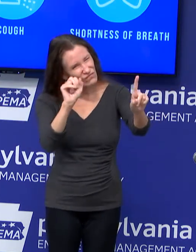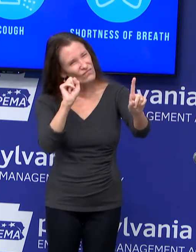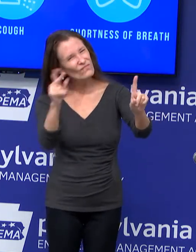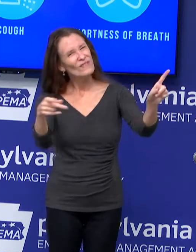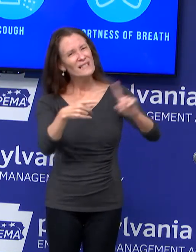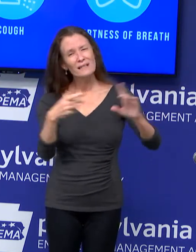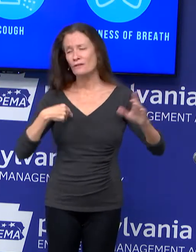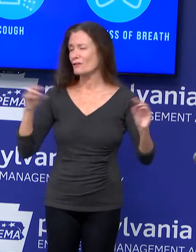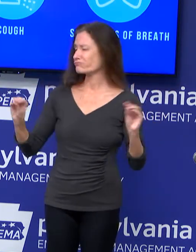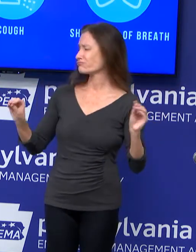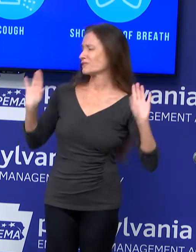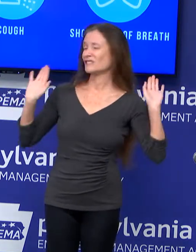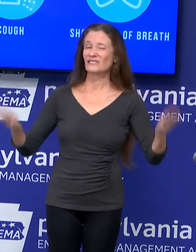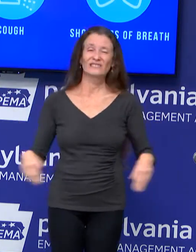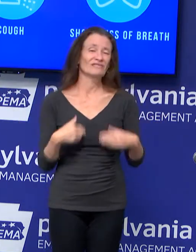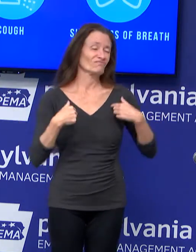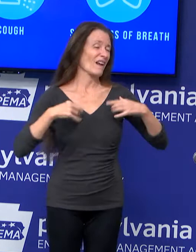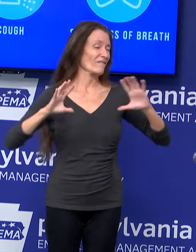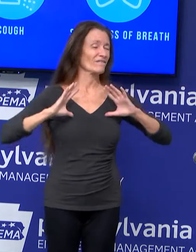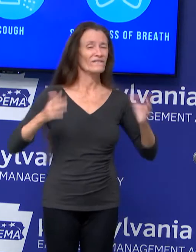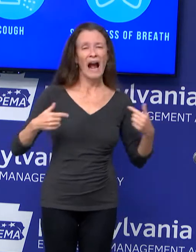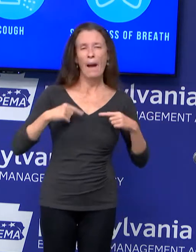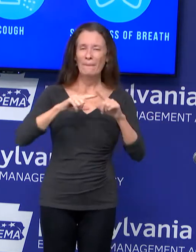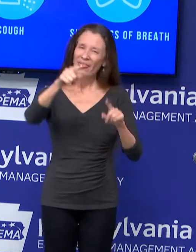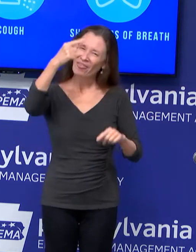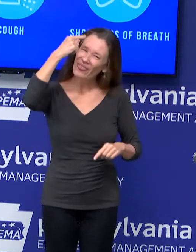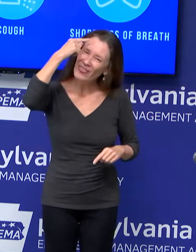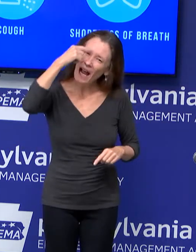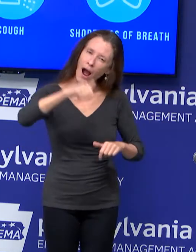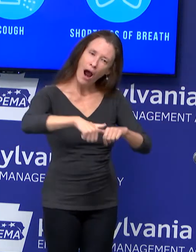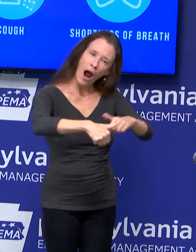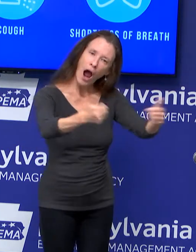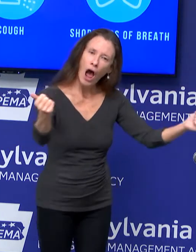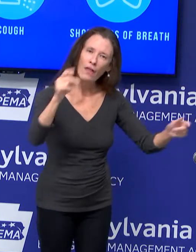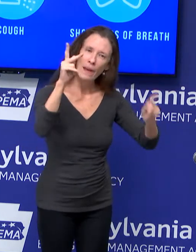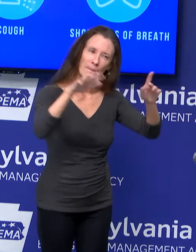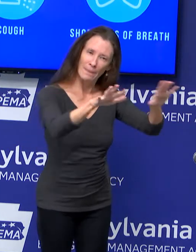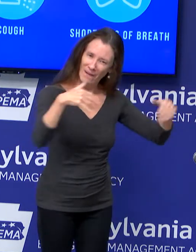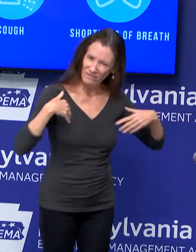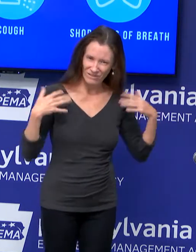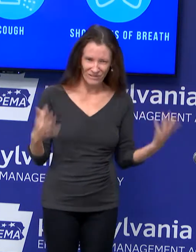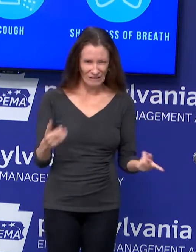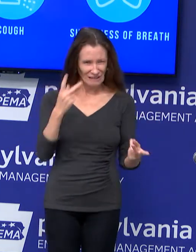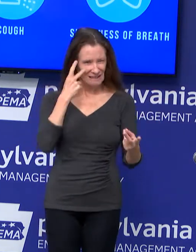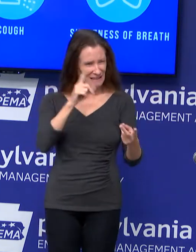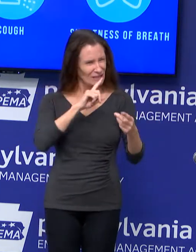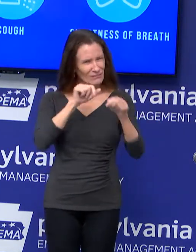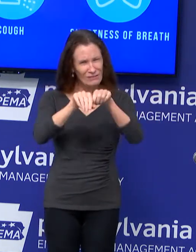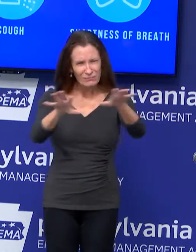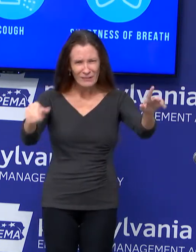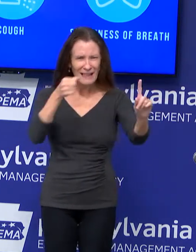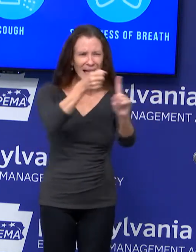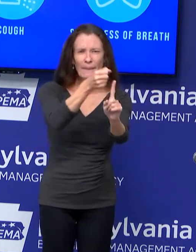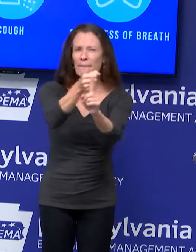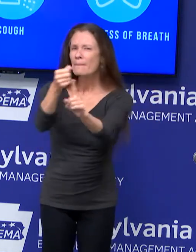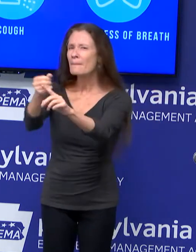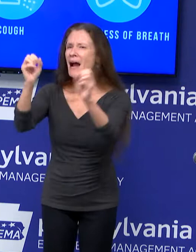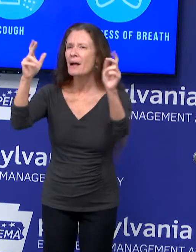The impacts can be deadly. We have seen this. The majority of our deaths have been in those 60 and older.